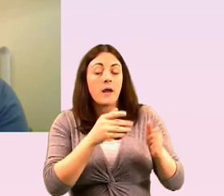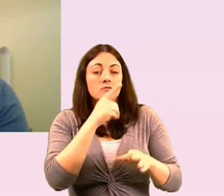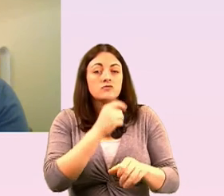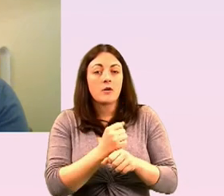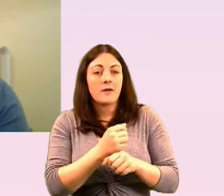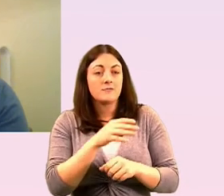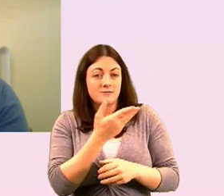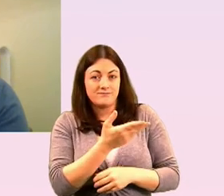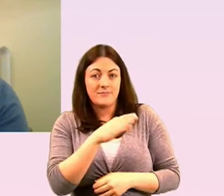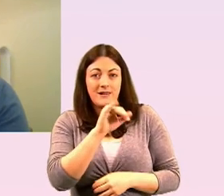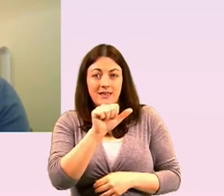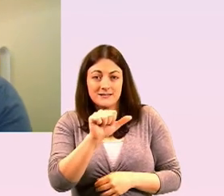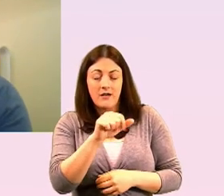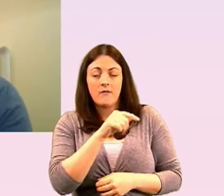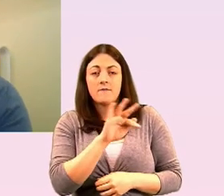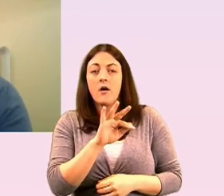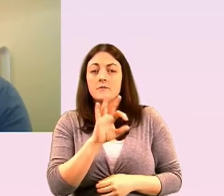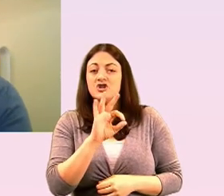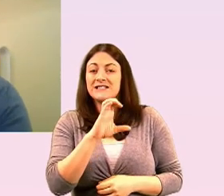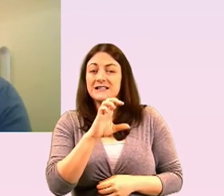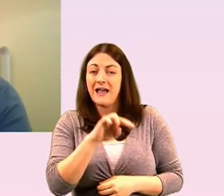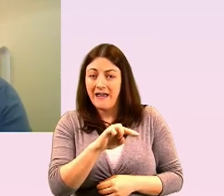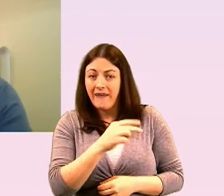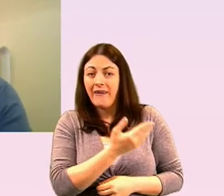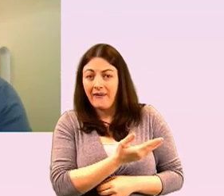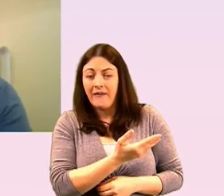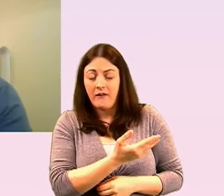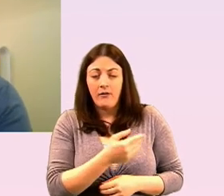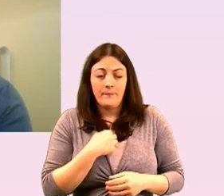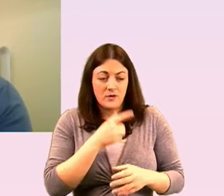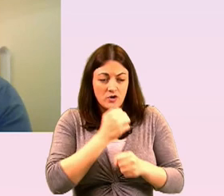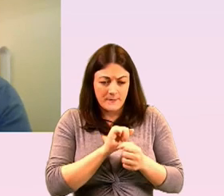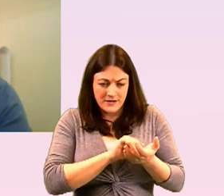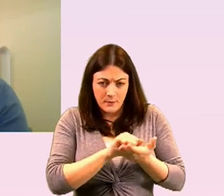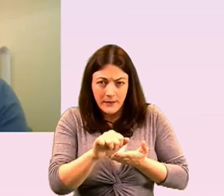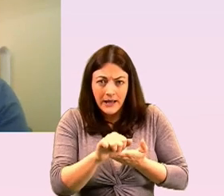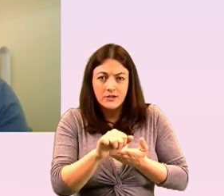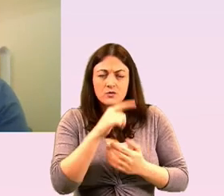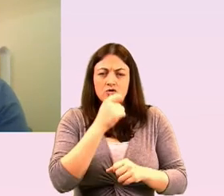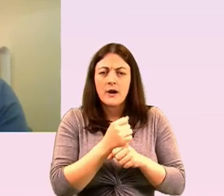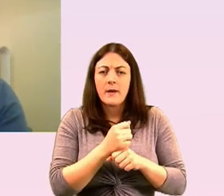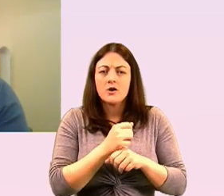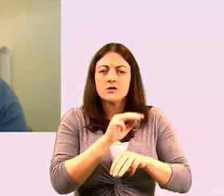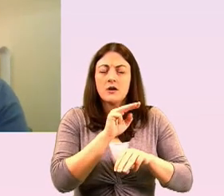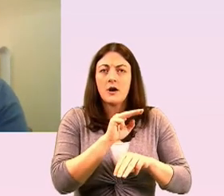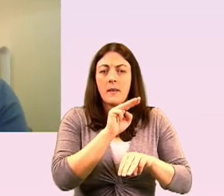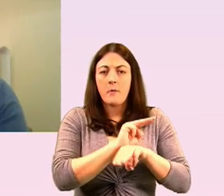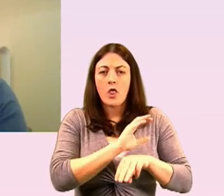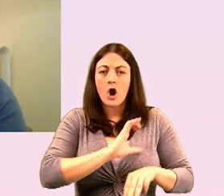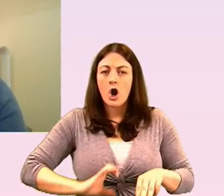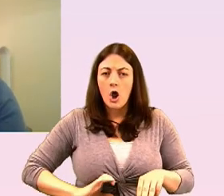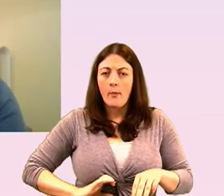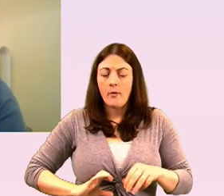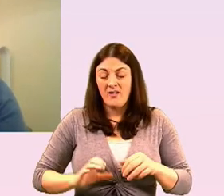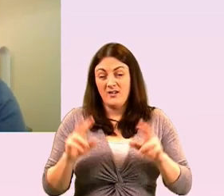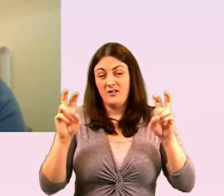the work in gcn you know managing this publication you've talked about you know mother the live events are gone you